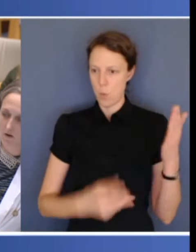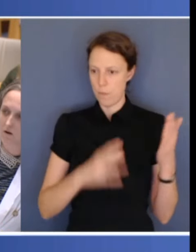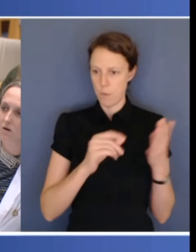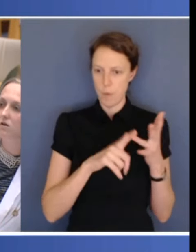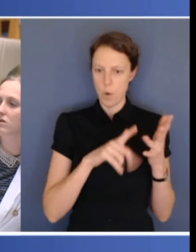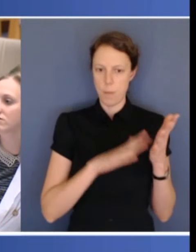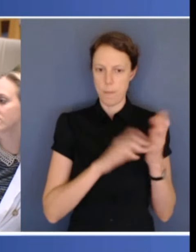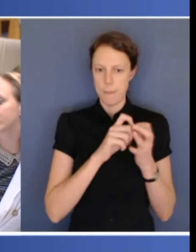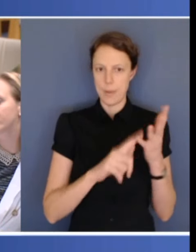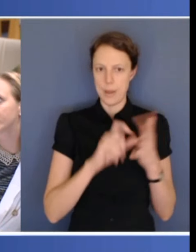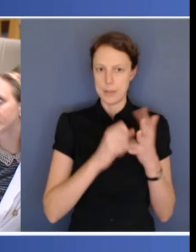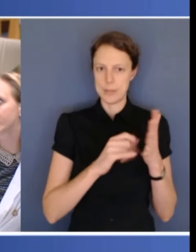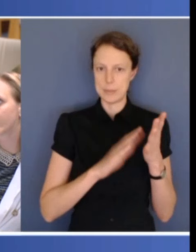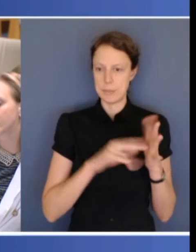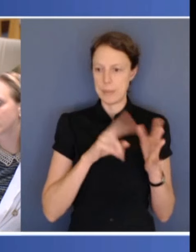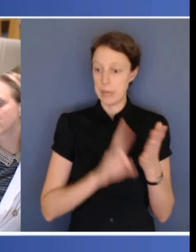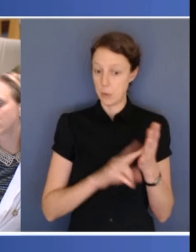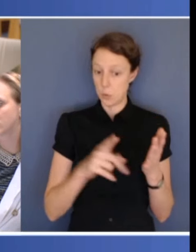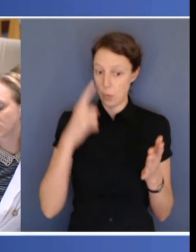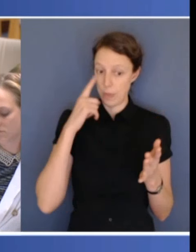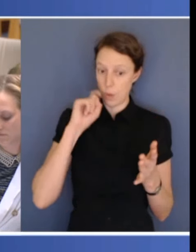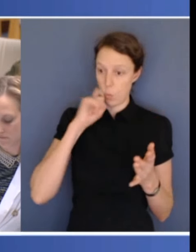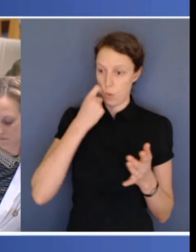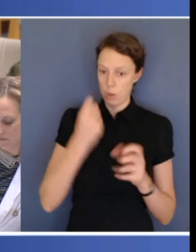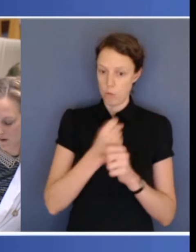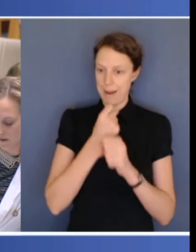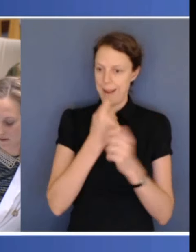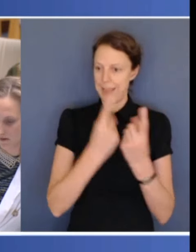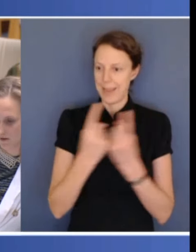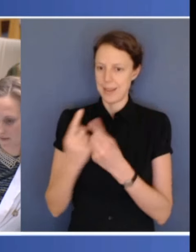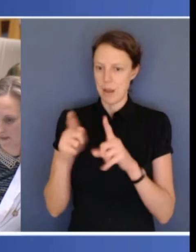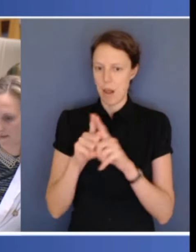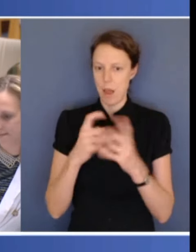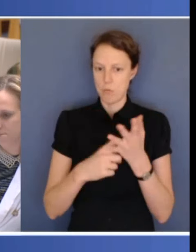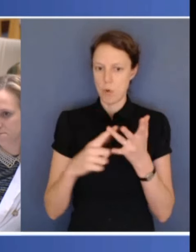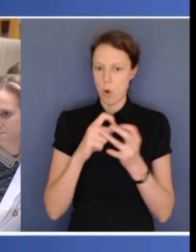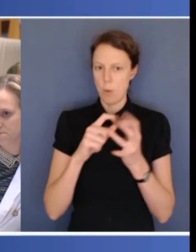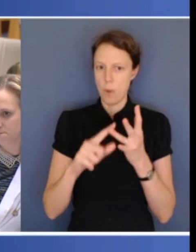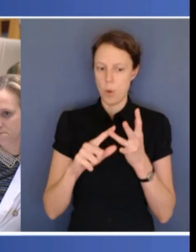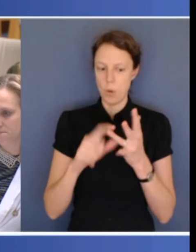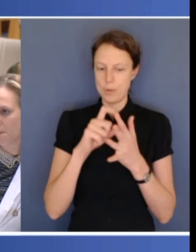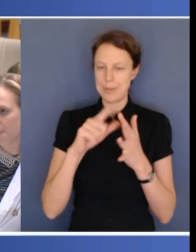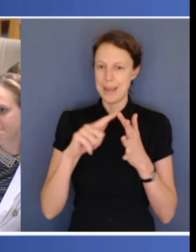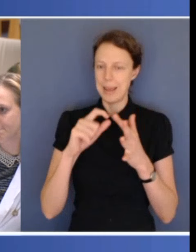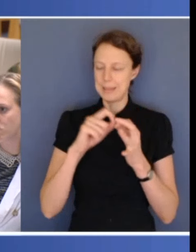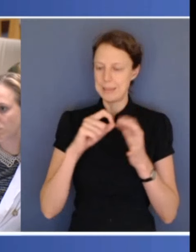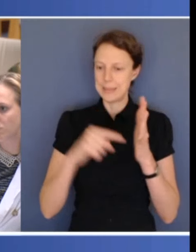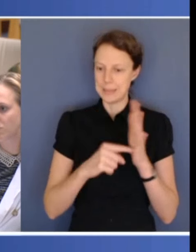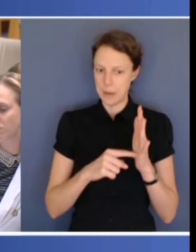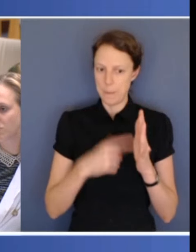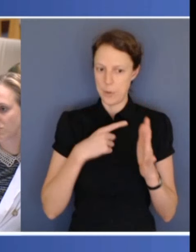like robo-debt because bureaucrats are too scared to provide frank and fearless advice? Well,